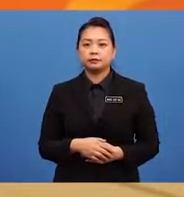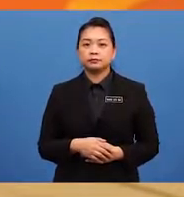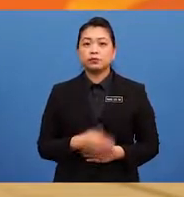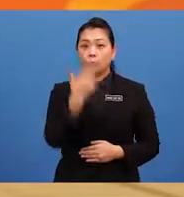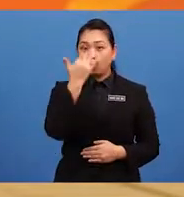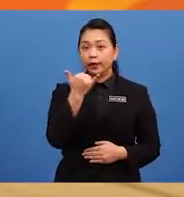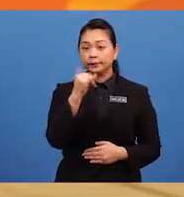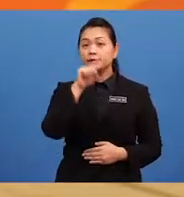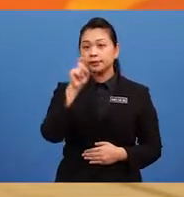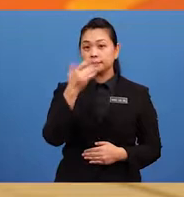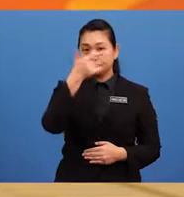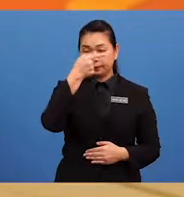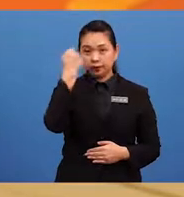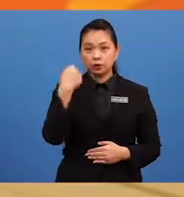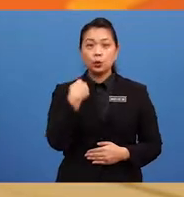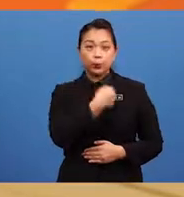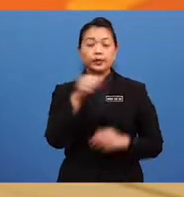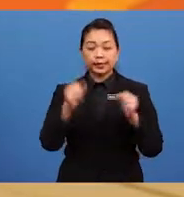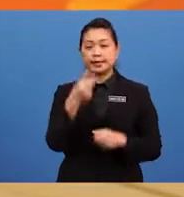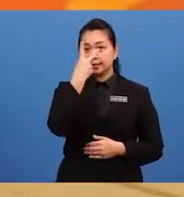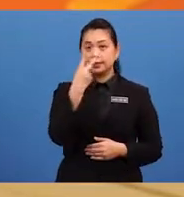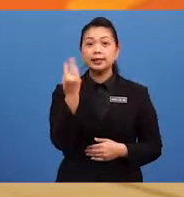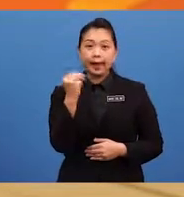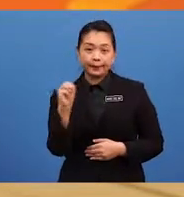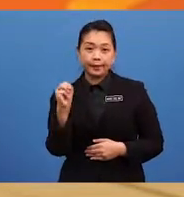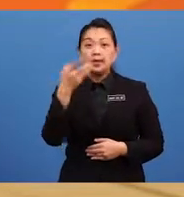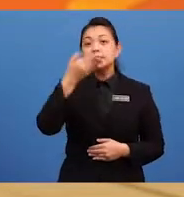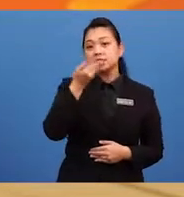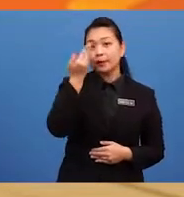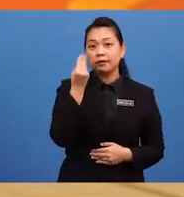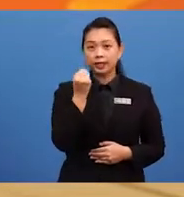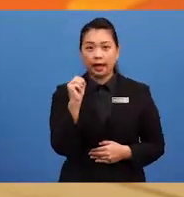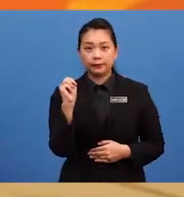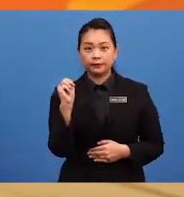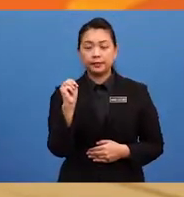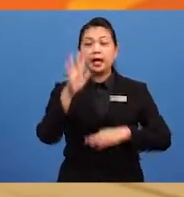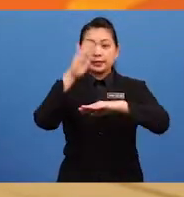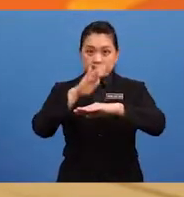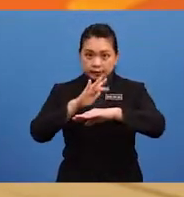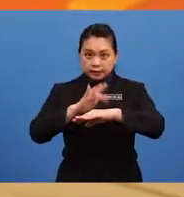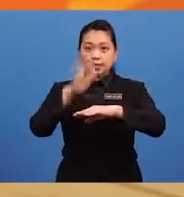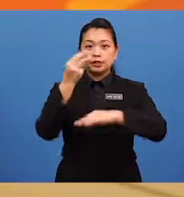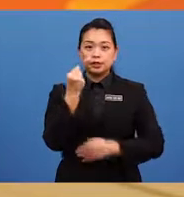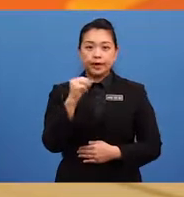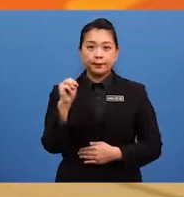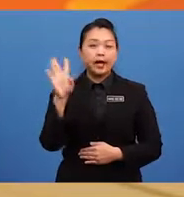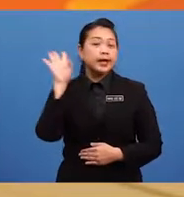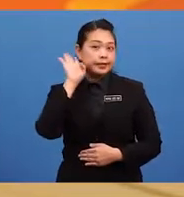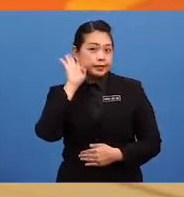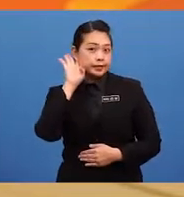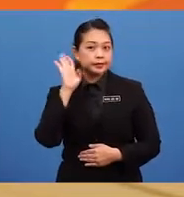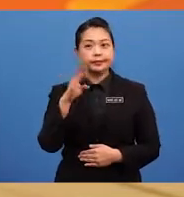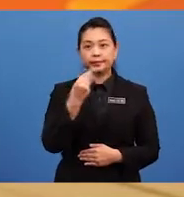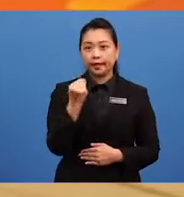It's all because we can see them, smell them, smell them, them, hear them,